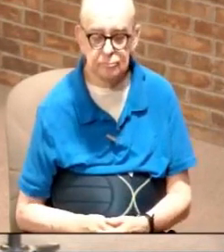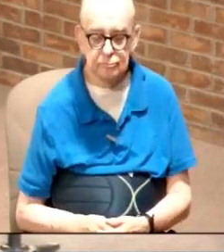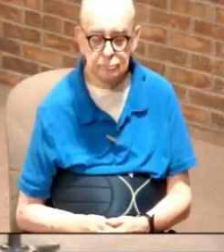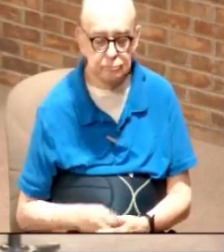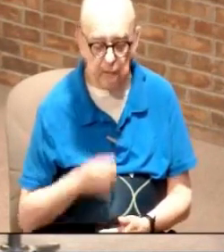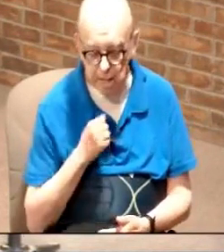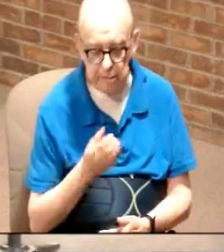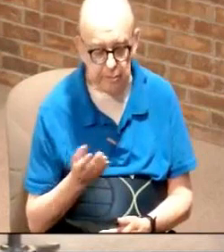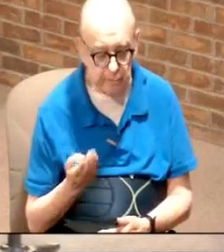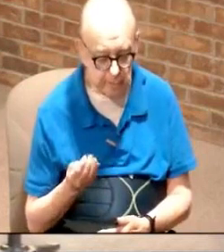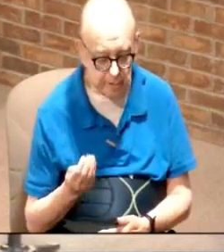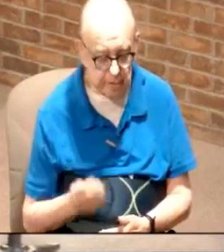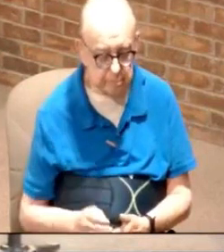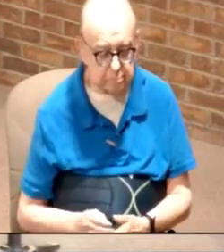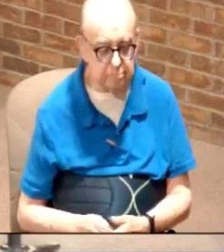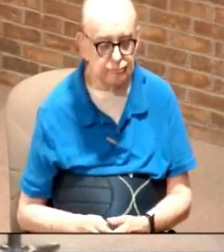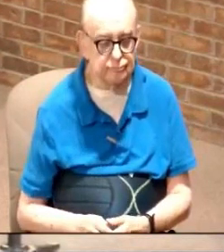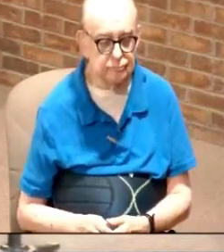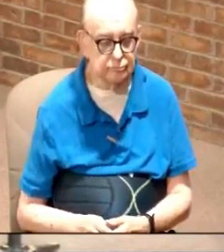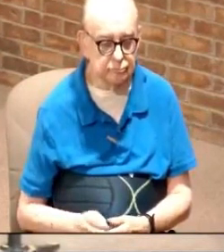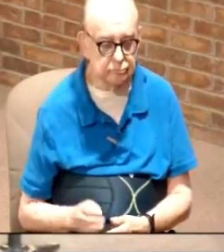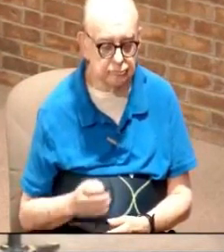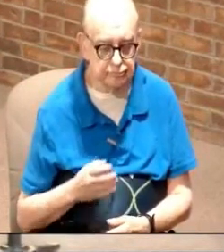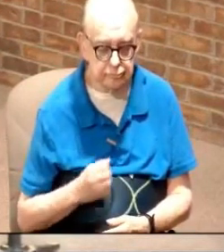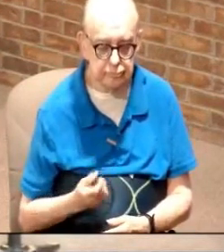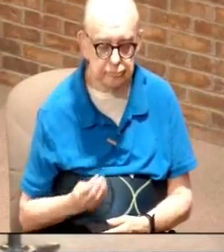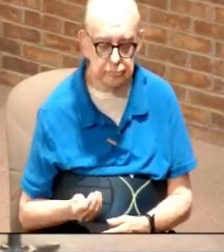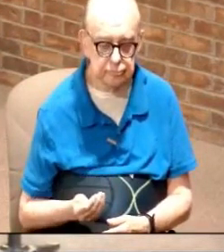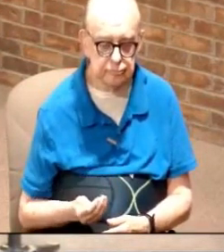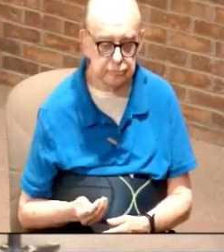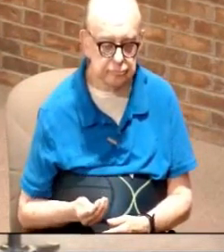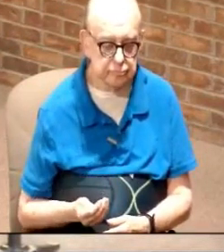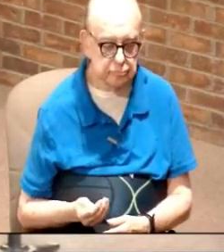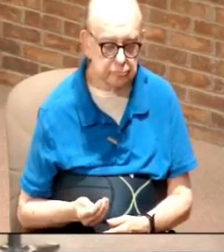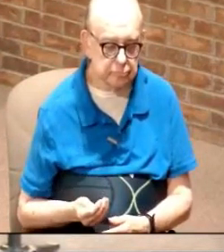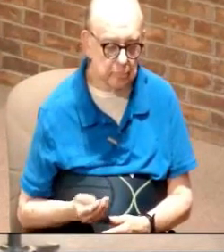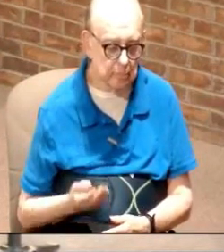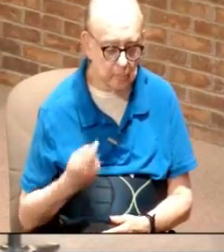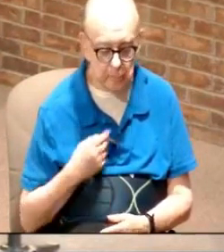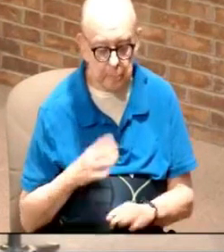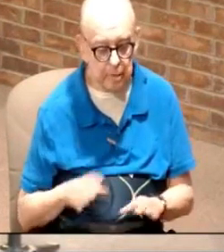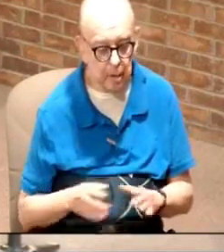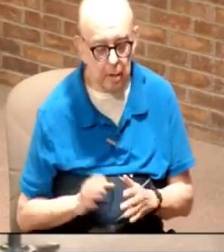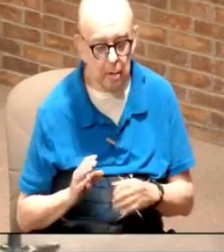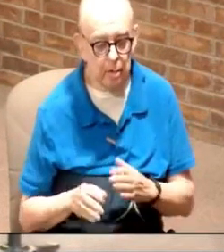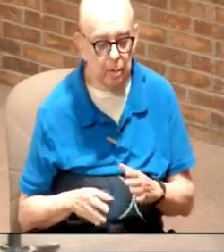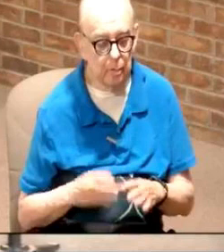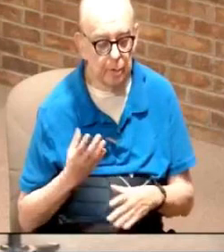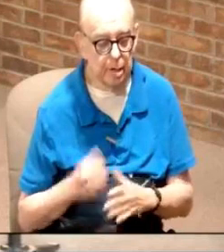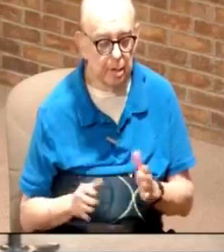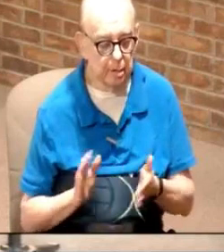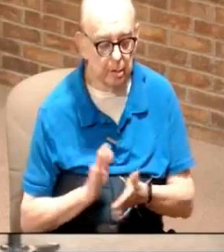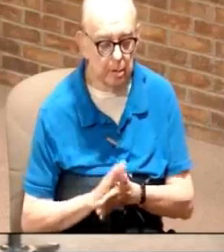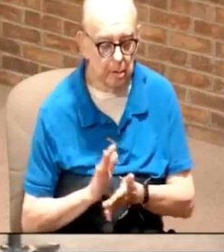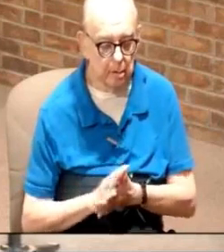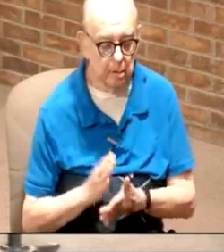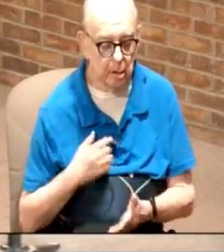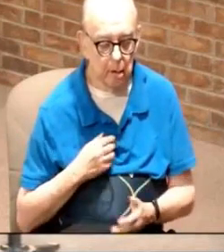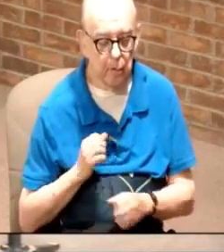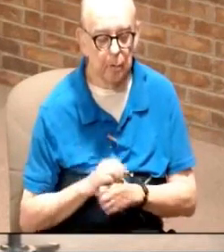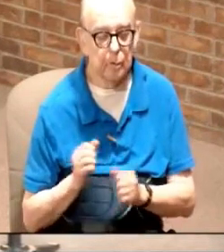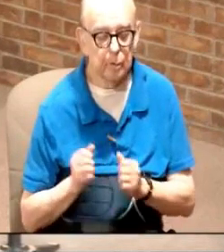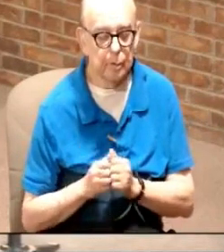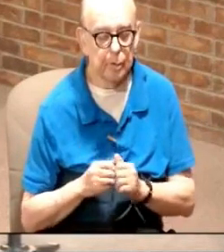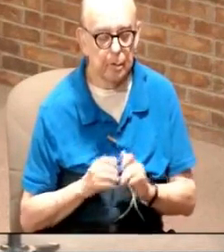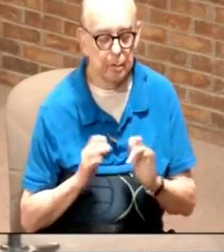14 okay so I was 14 years old seeing the counselor says what are you going to do when you get out of school I'm going to work with computers